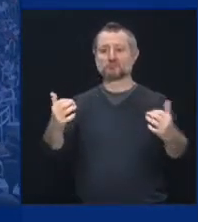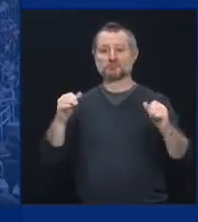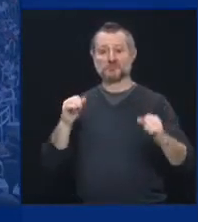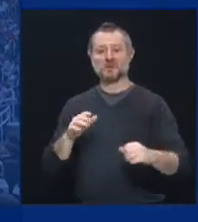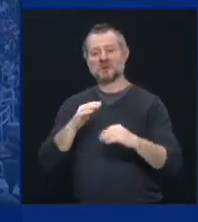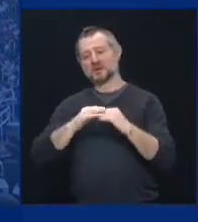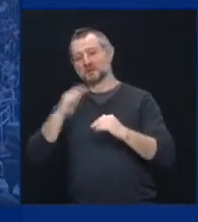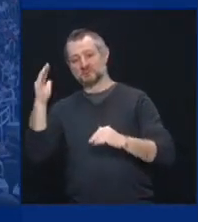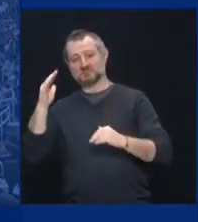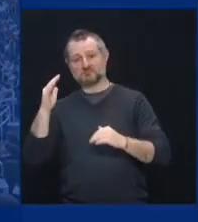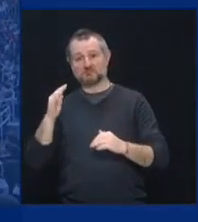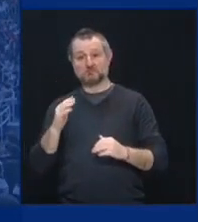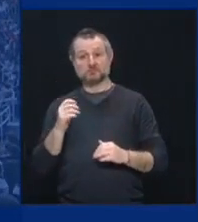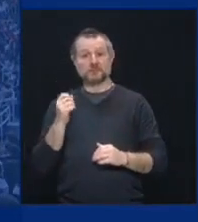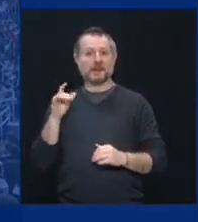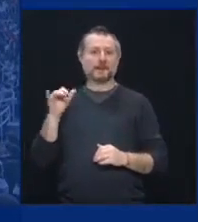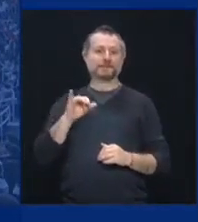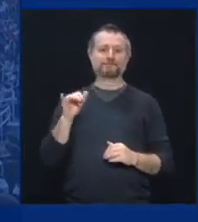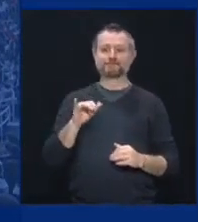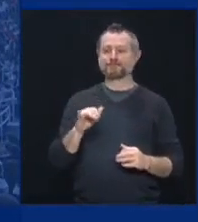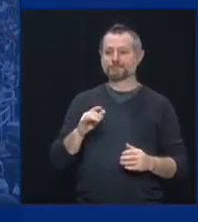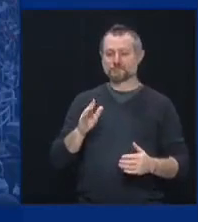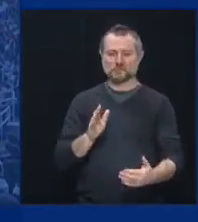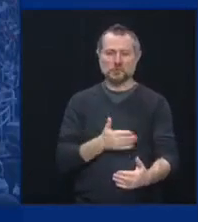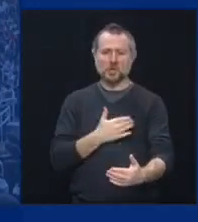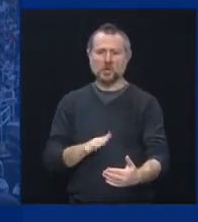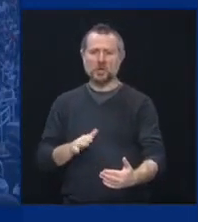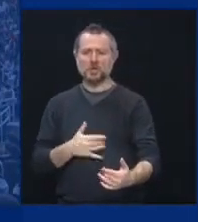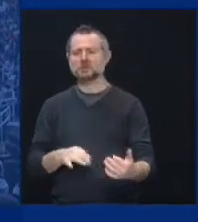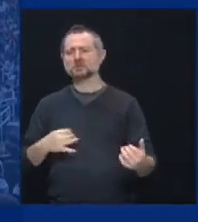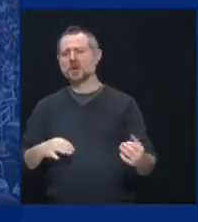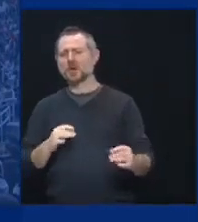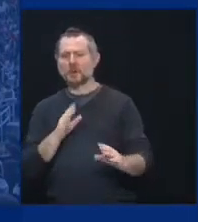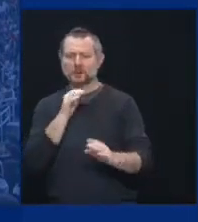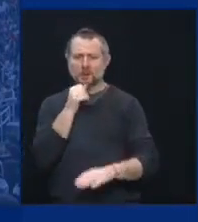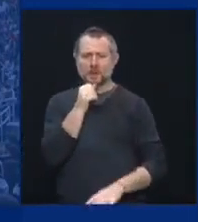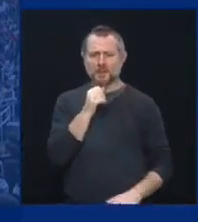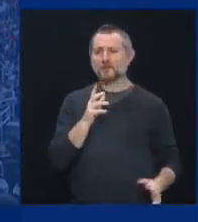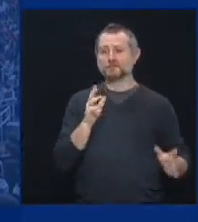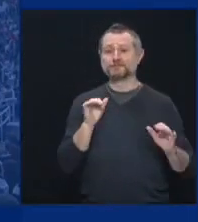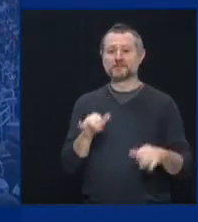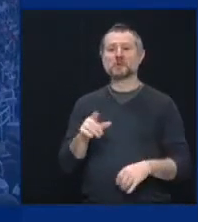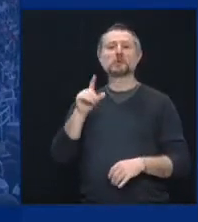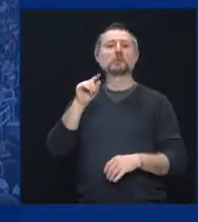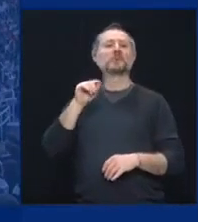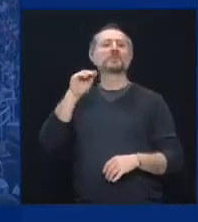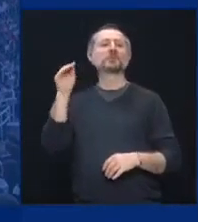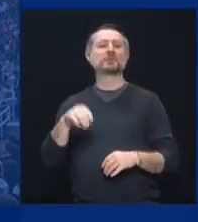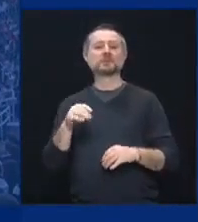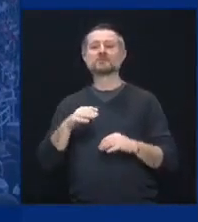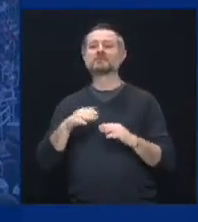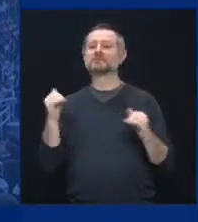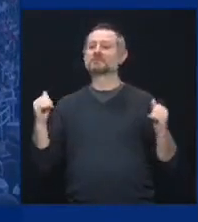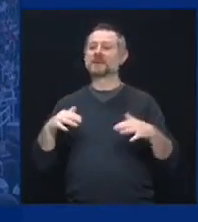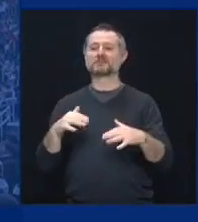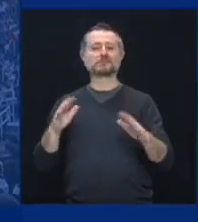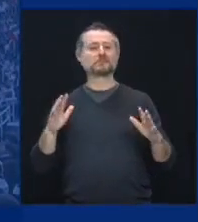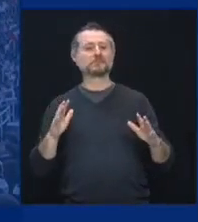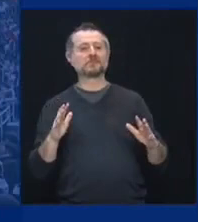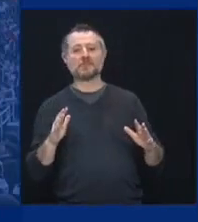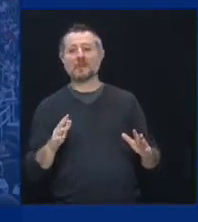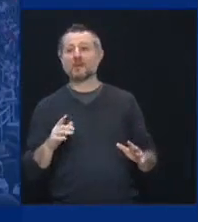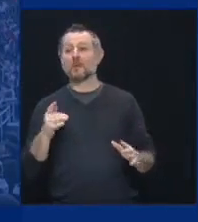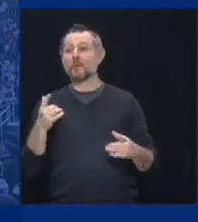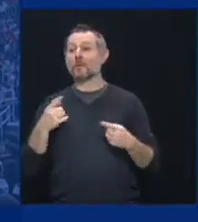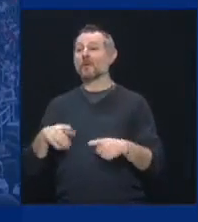Live concerts, shows can open at 20% capacity. As the COVID rates continue to